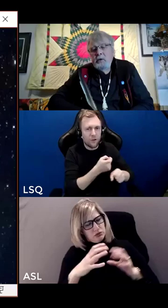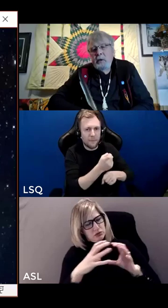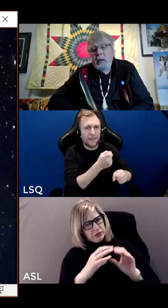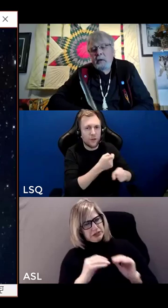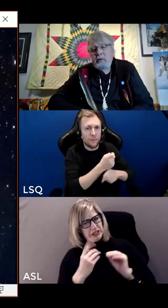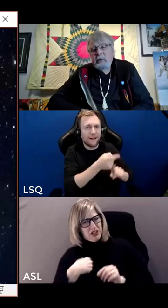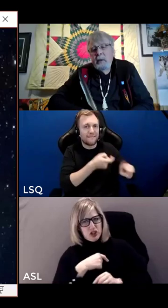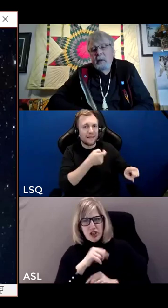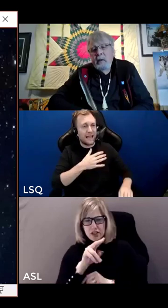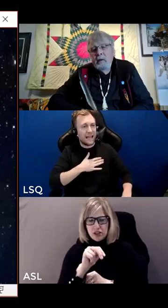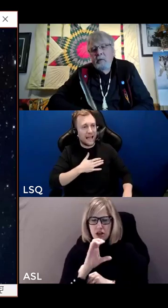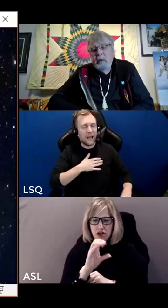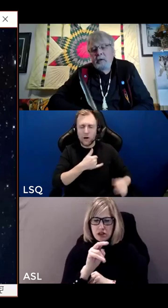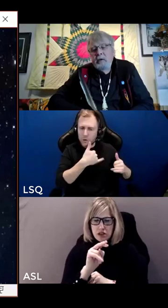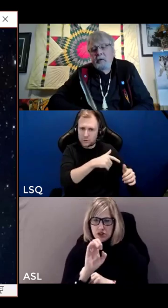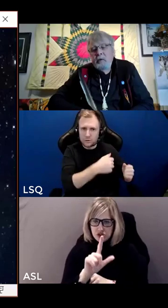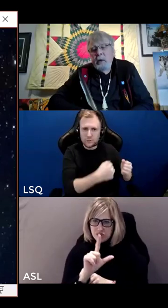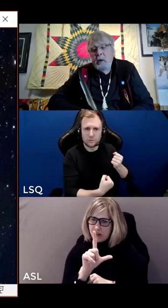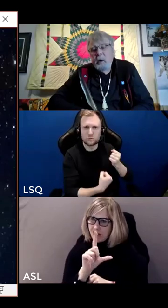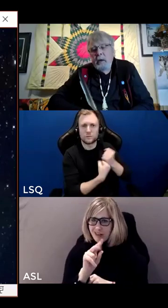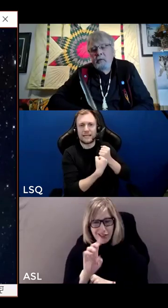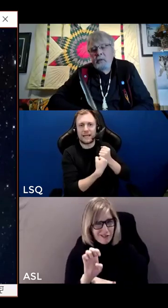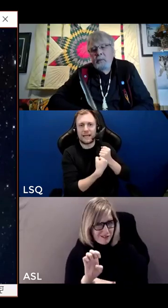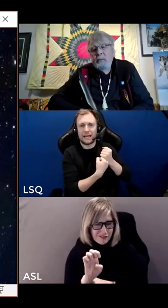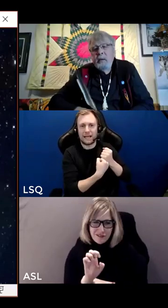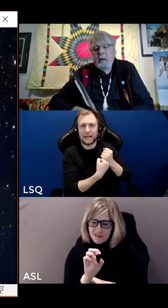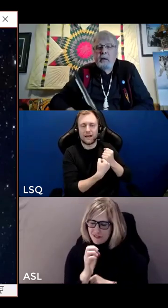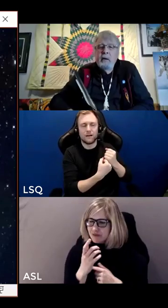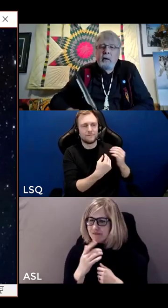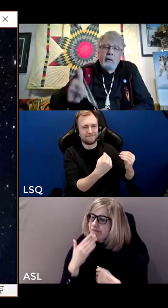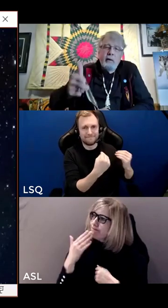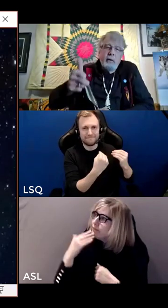unconditional love. For these gifts we are grateful.